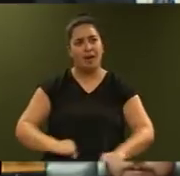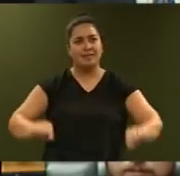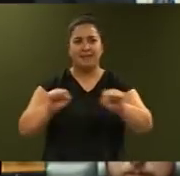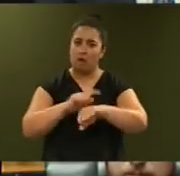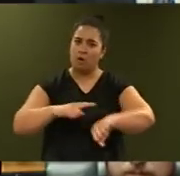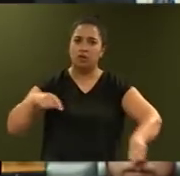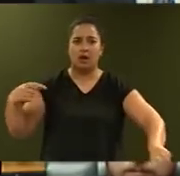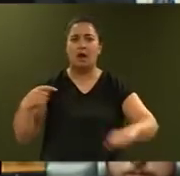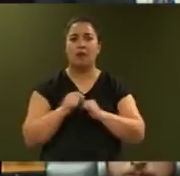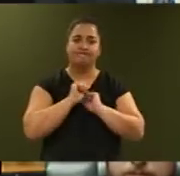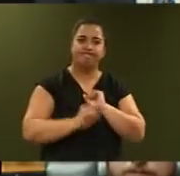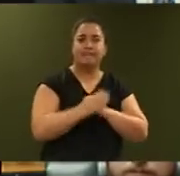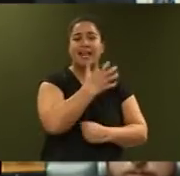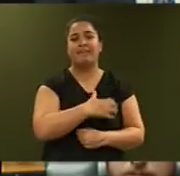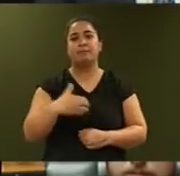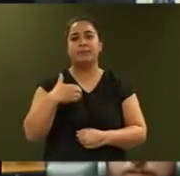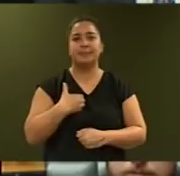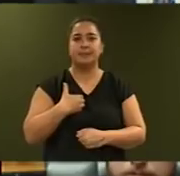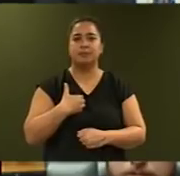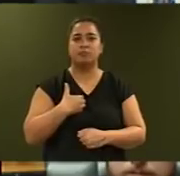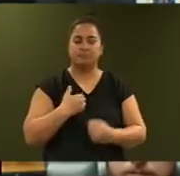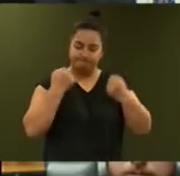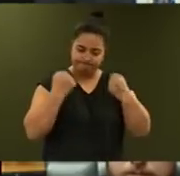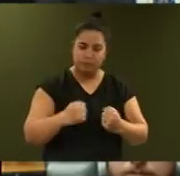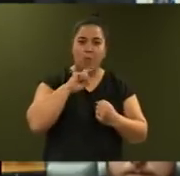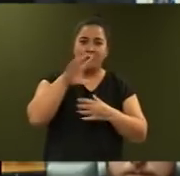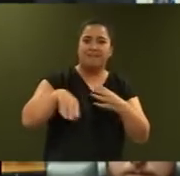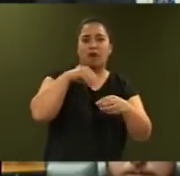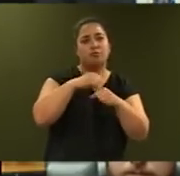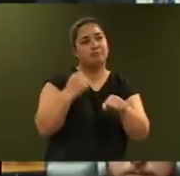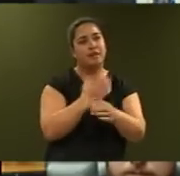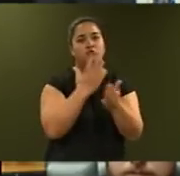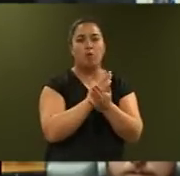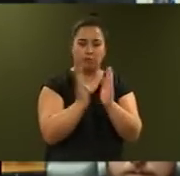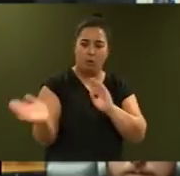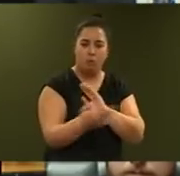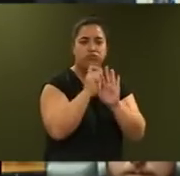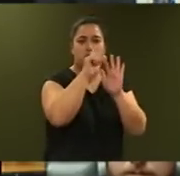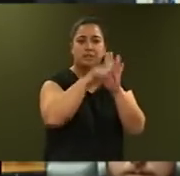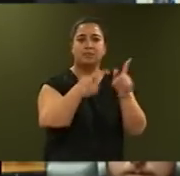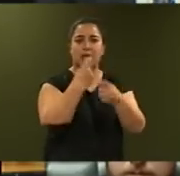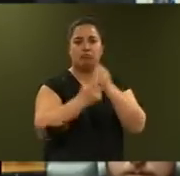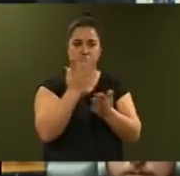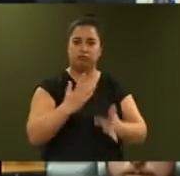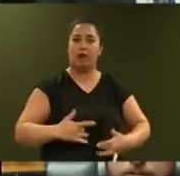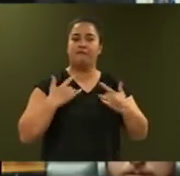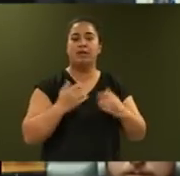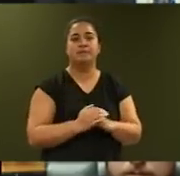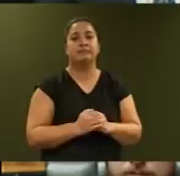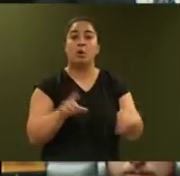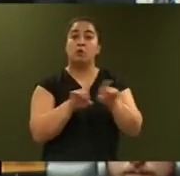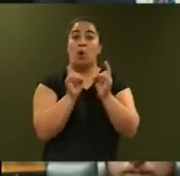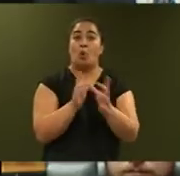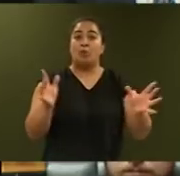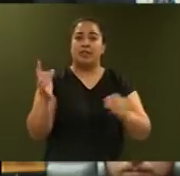and this Government has determined we will play our part in making these vital projects a reality. We are also launching an independent